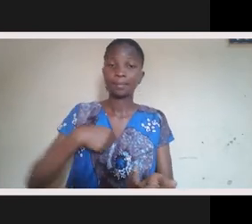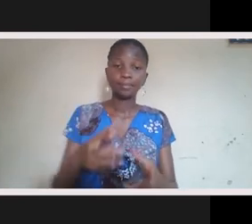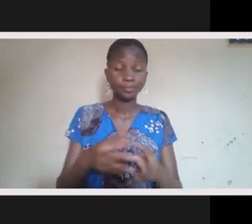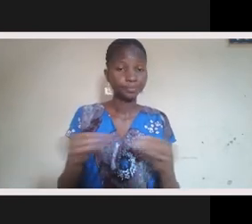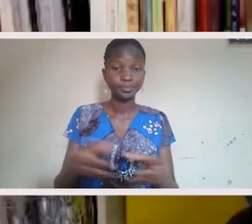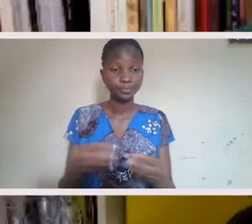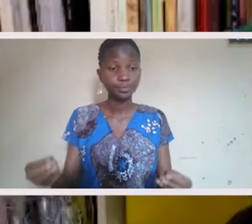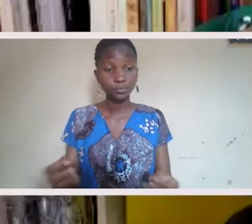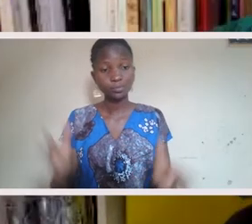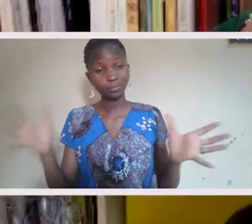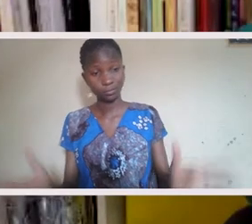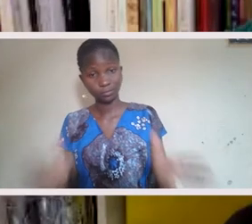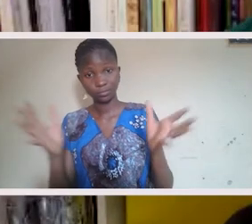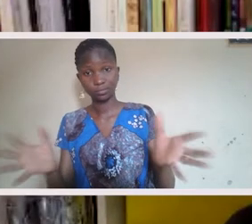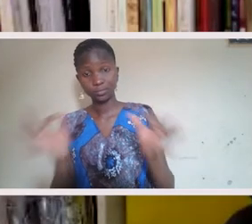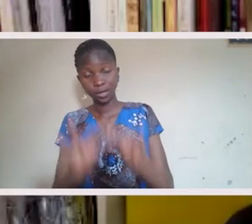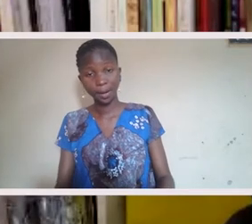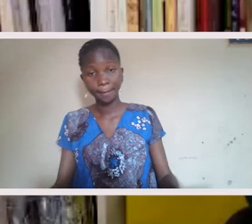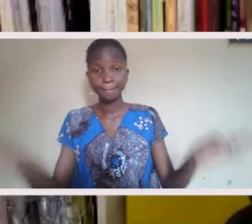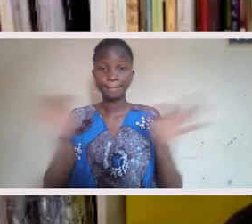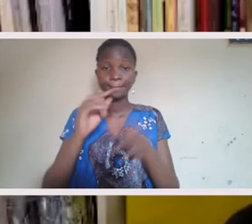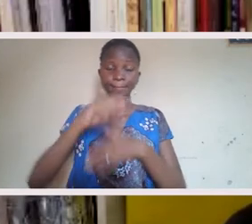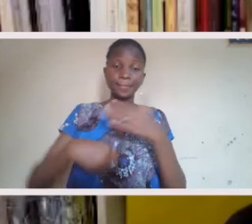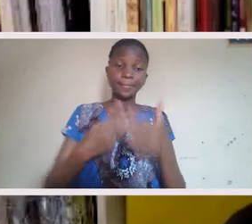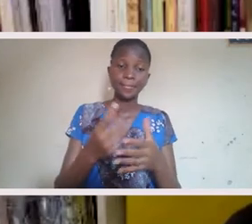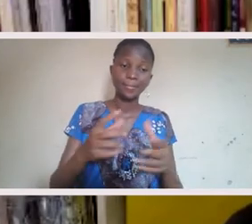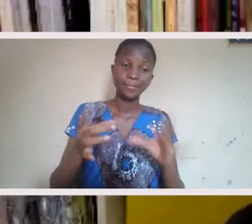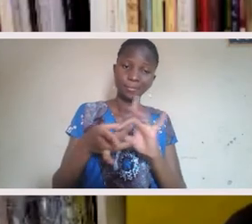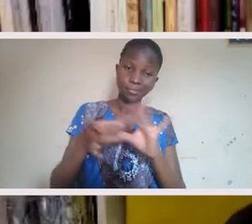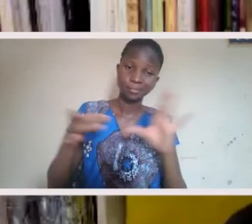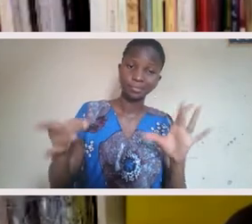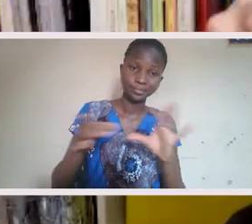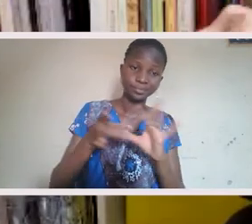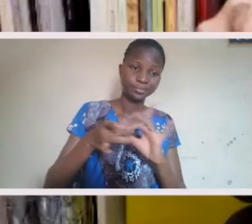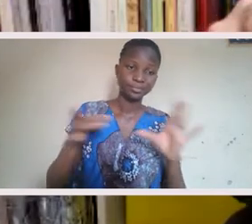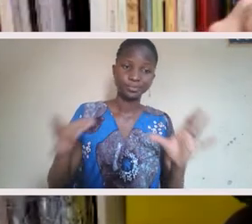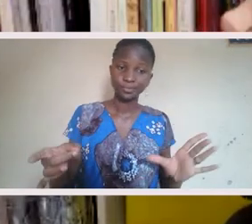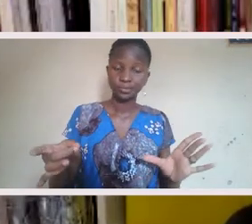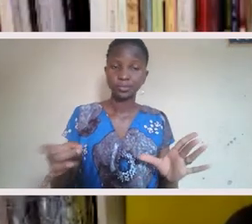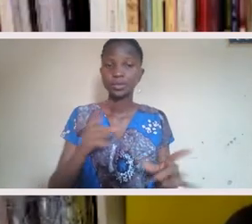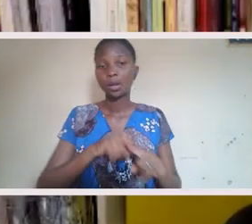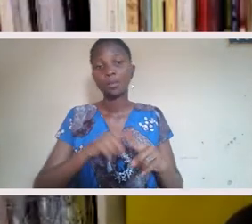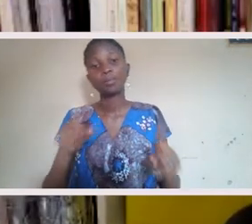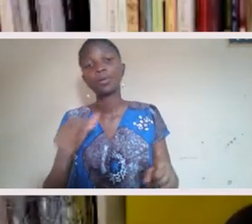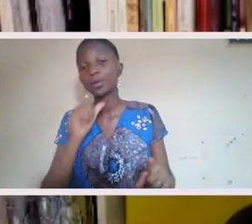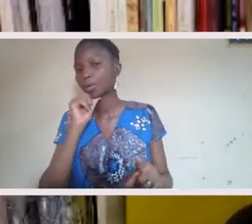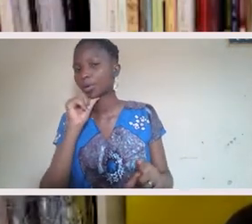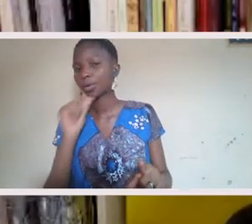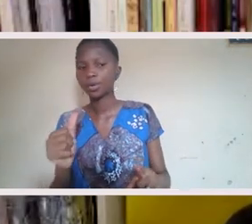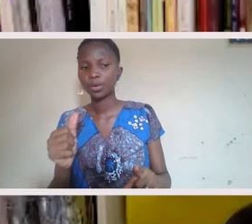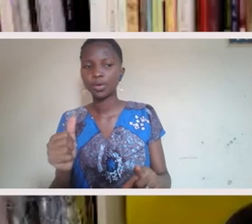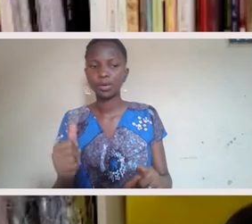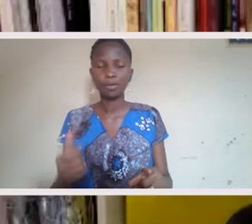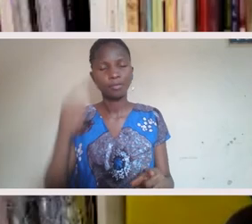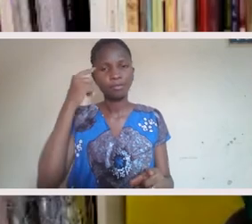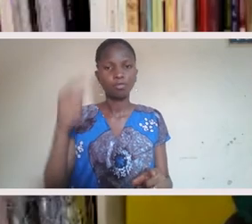And so I say that to encourage also the fact that the importance about the disruption, but not at the cost of your dollar, because